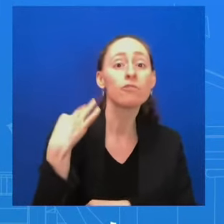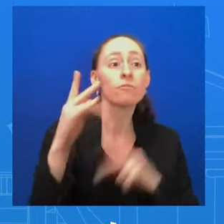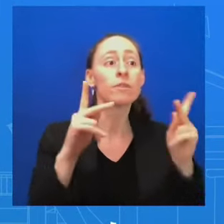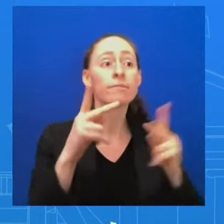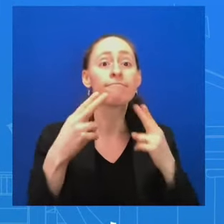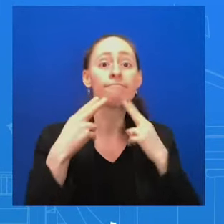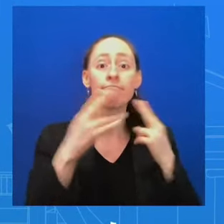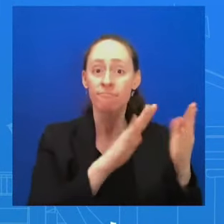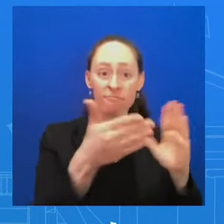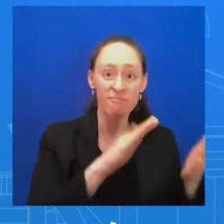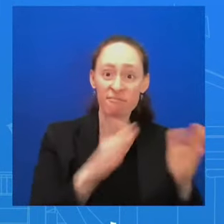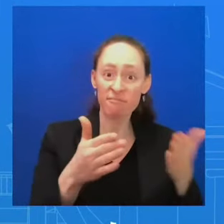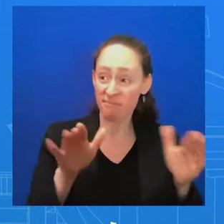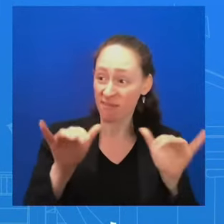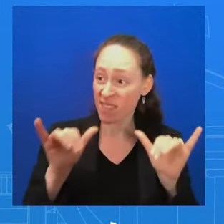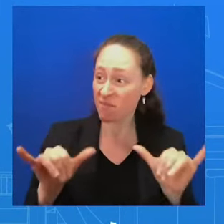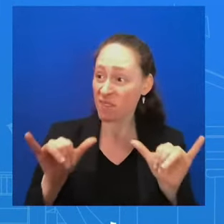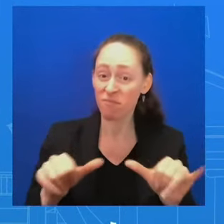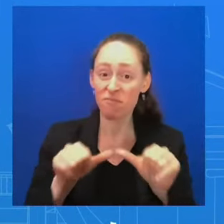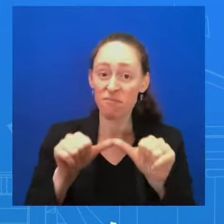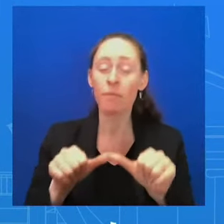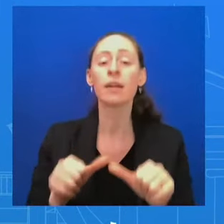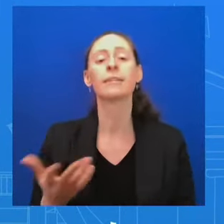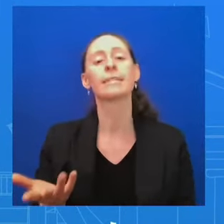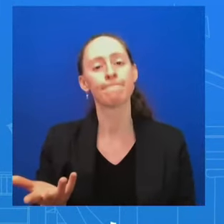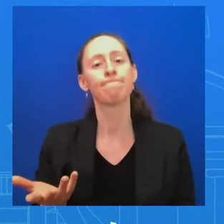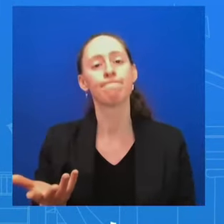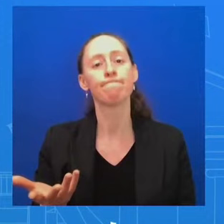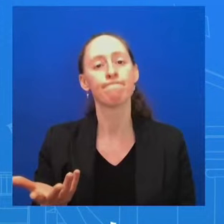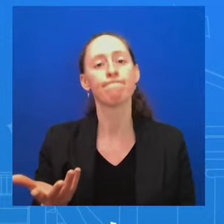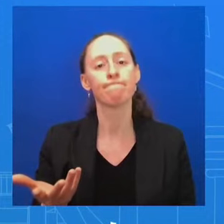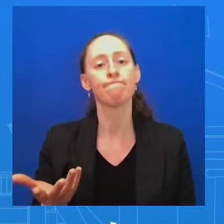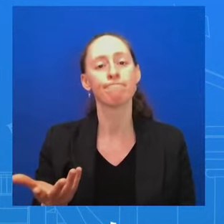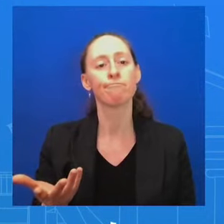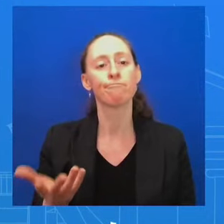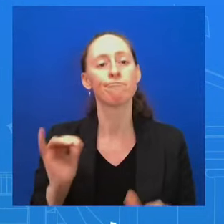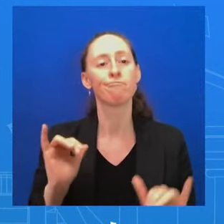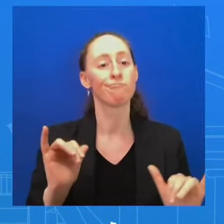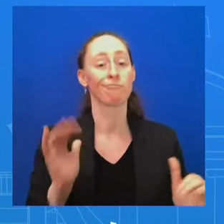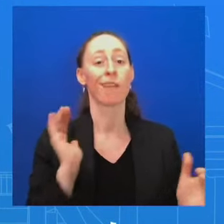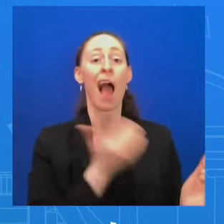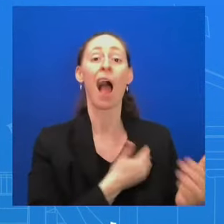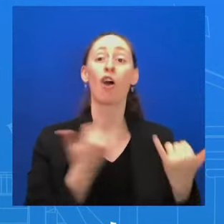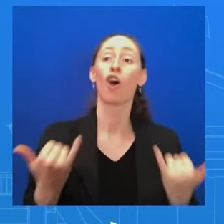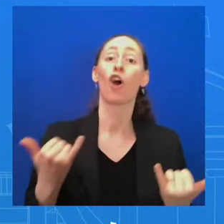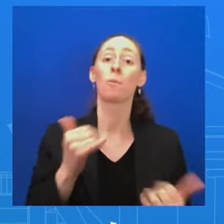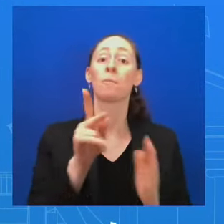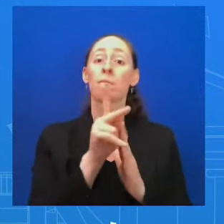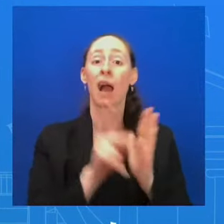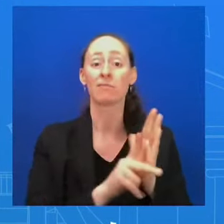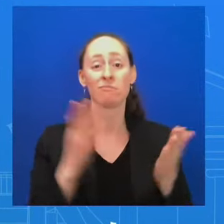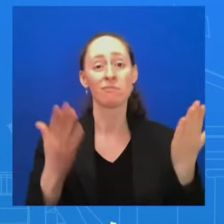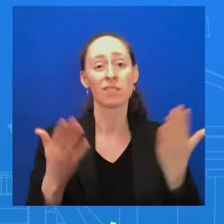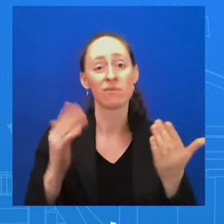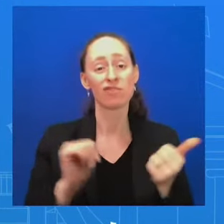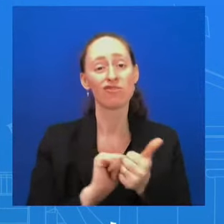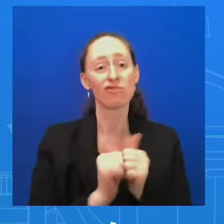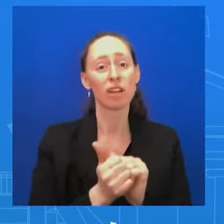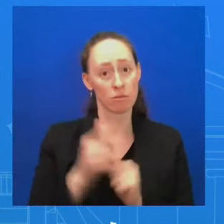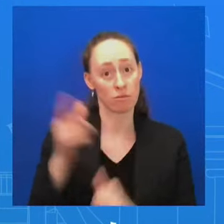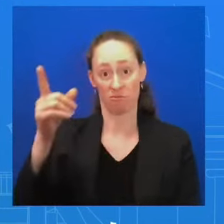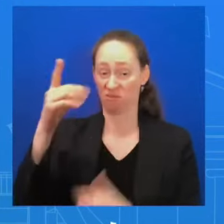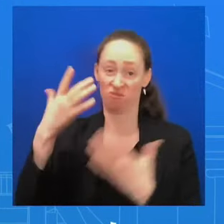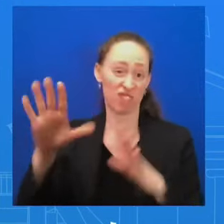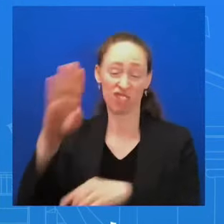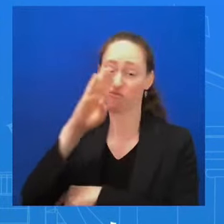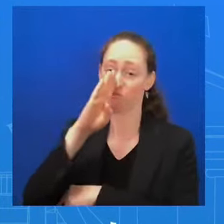that he's going to have to reconsider our Gaza policy. So, I mean, he was very direct with the Prime Minister about that. And I'm not going to close down his decision space,